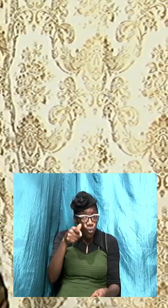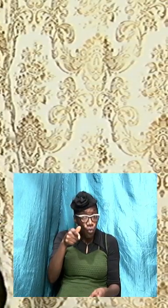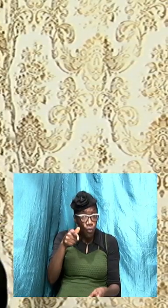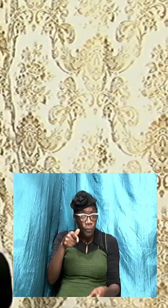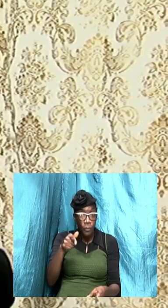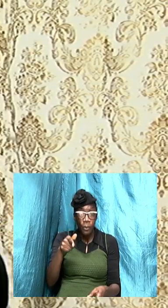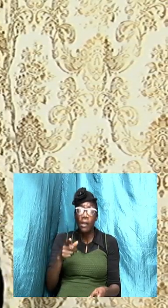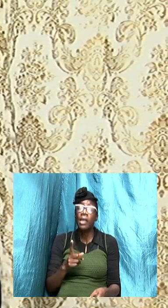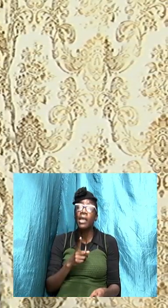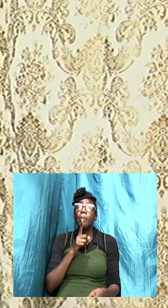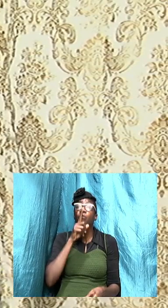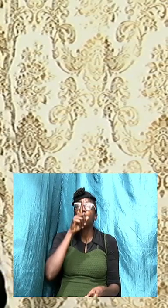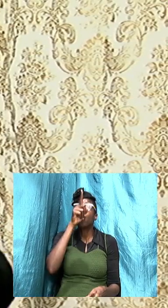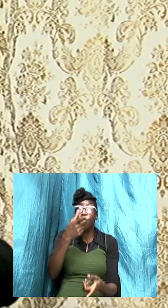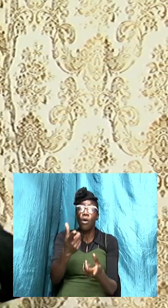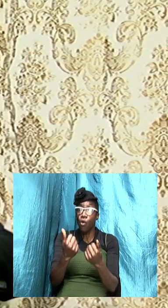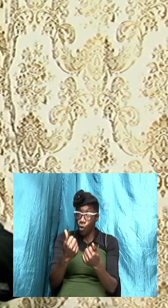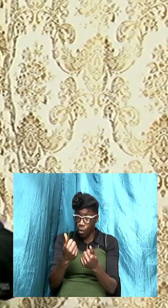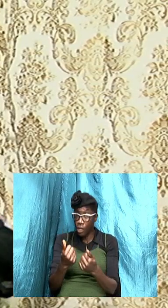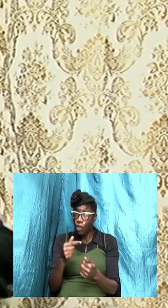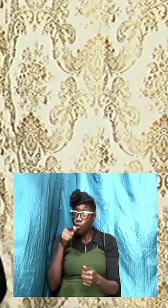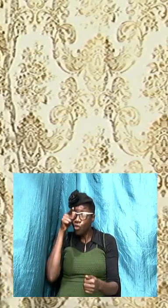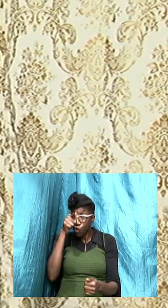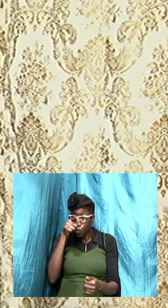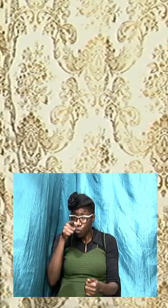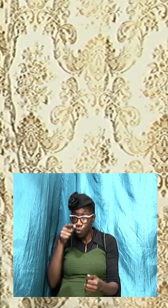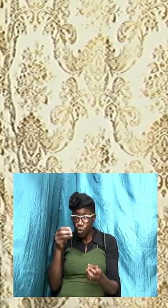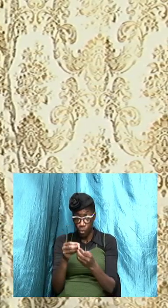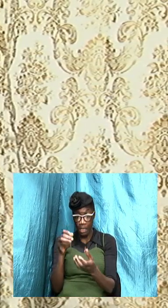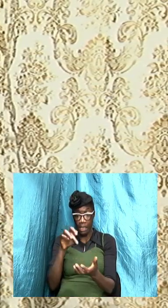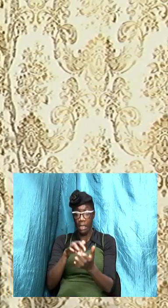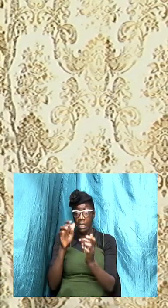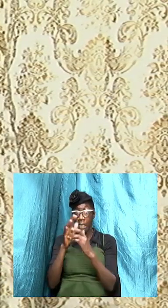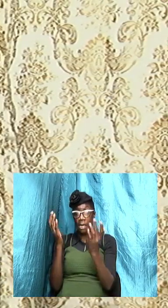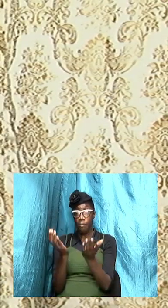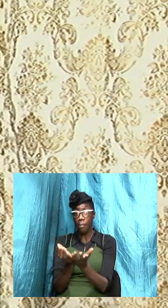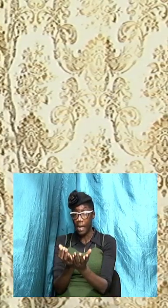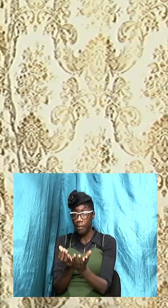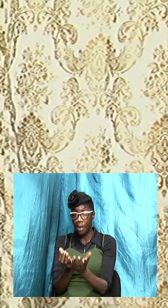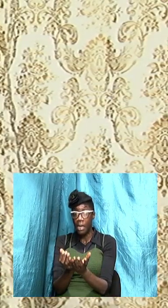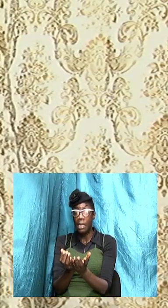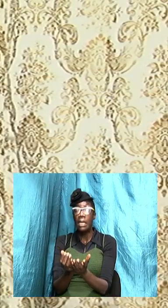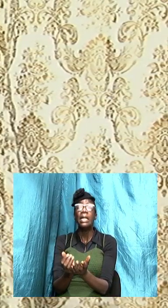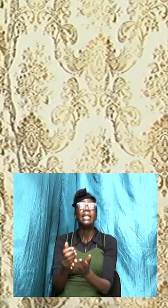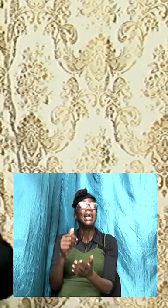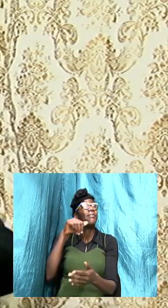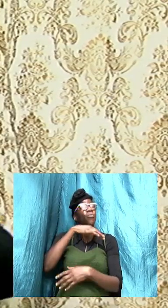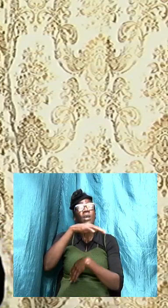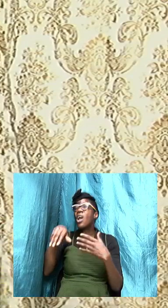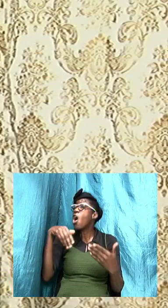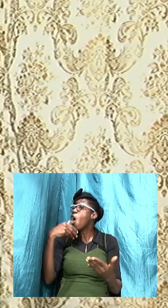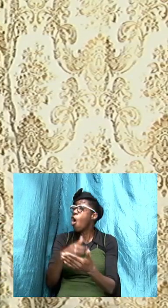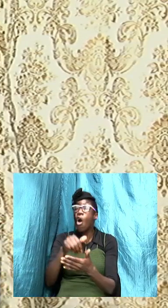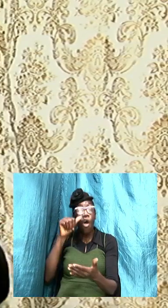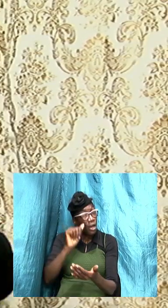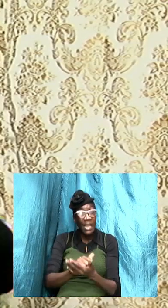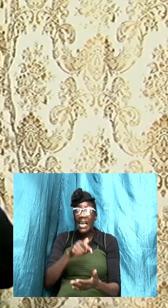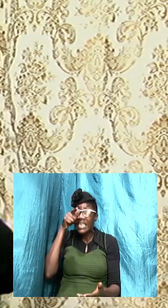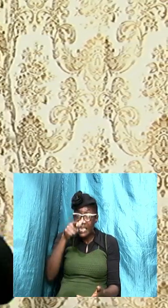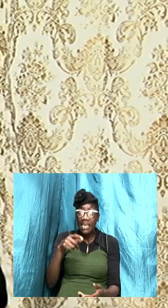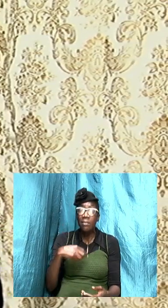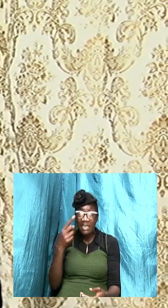I'm trying my very best to incorporate the scripture with all that I have to say but we can't just